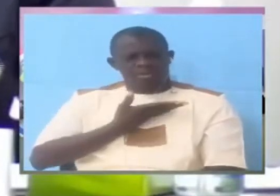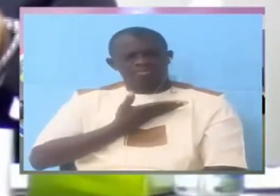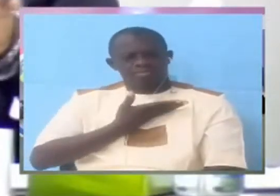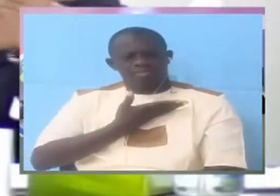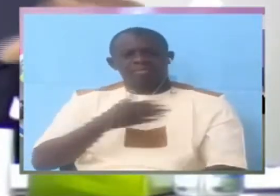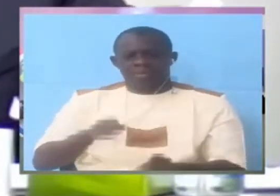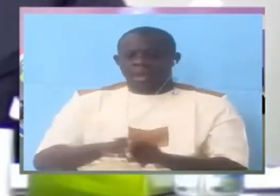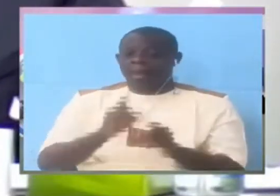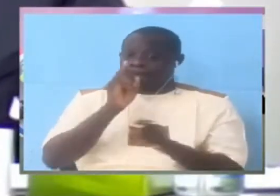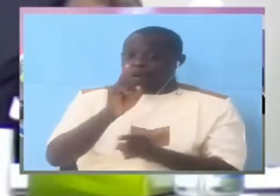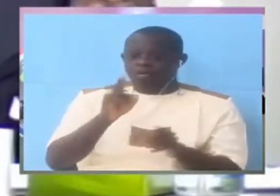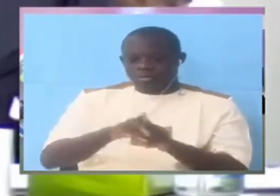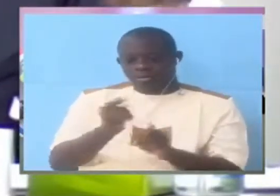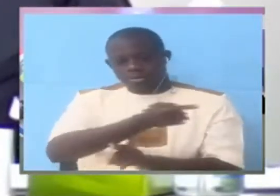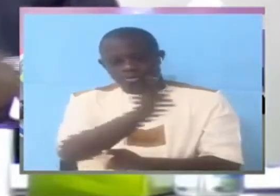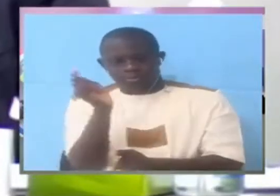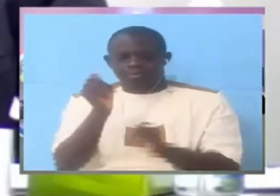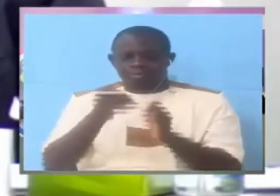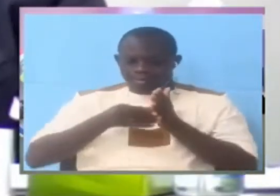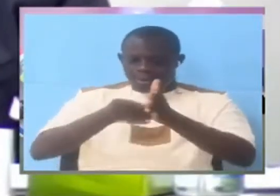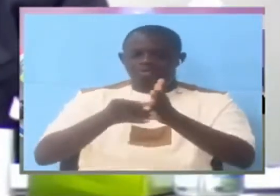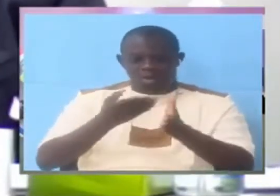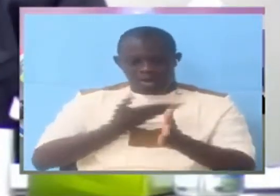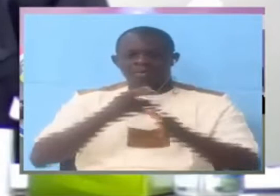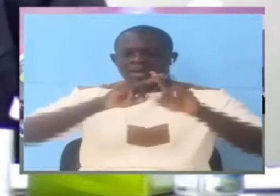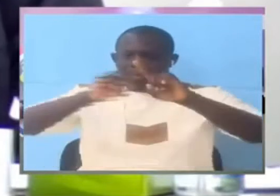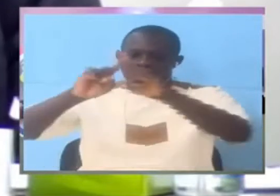But those directors would have units under them.